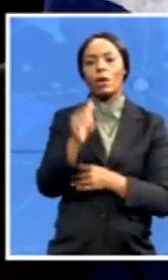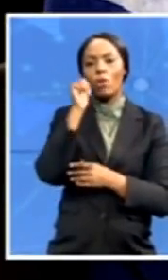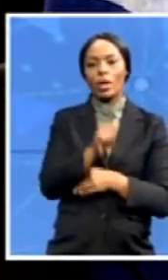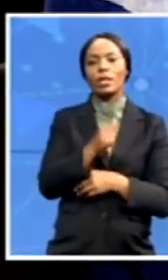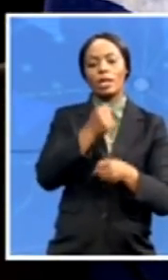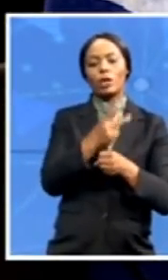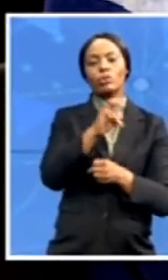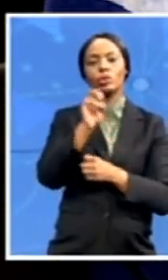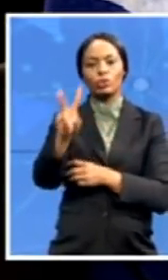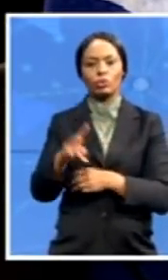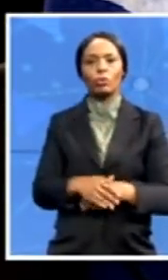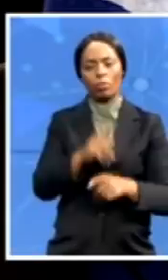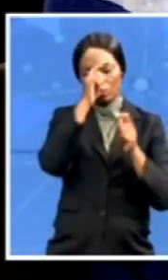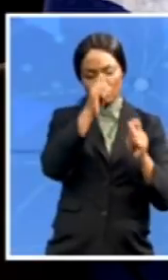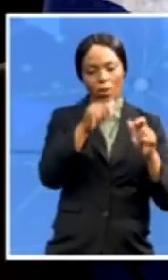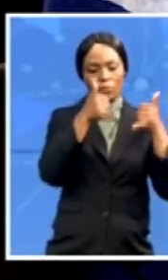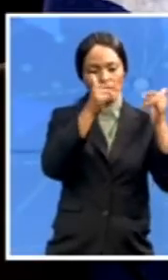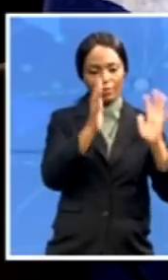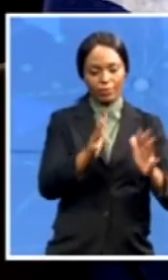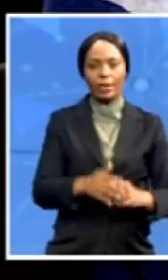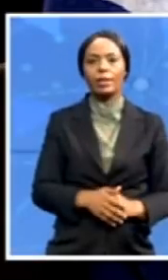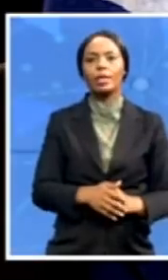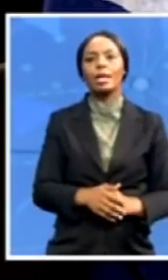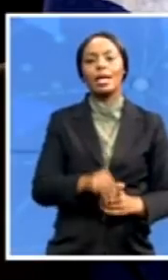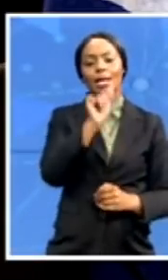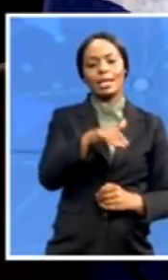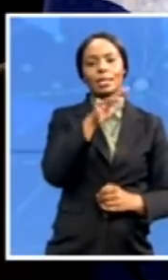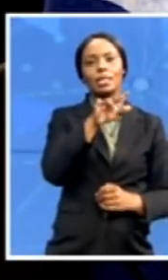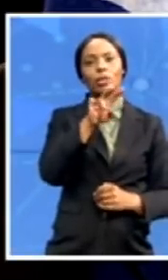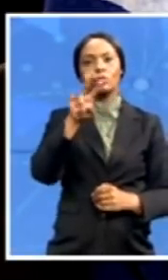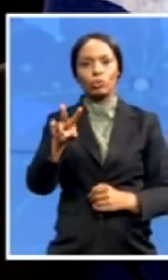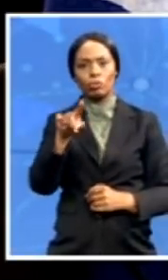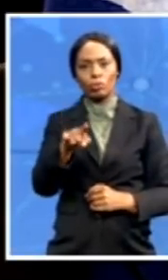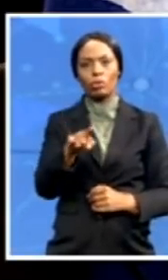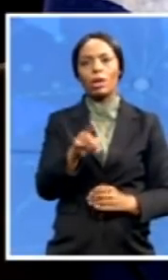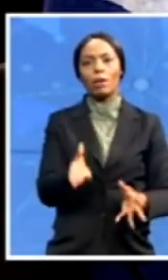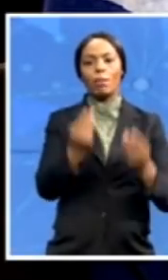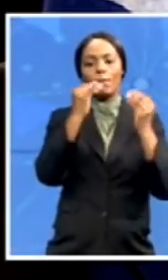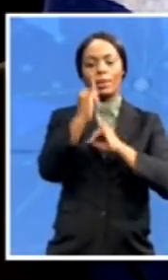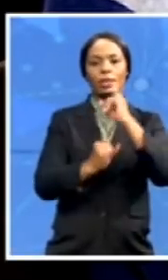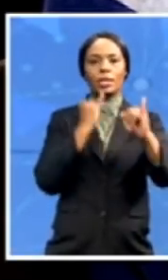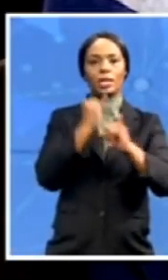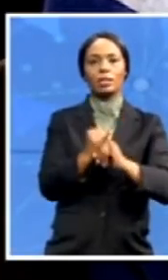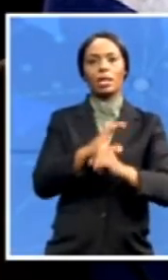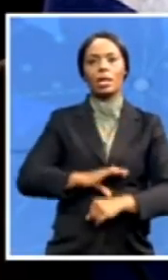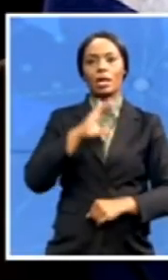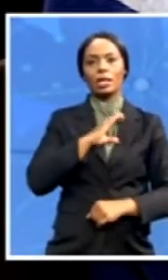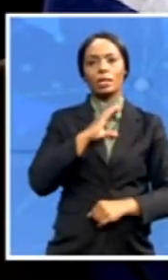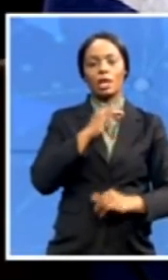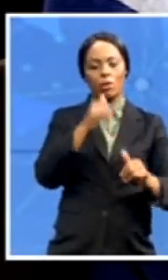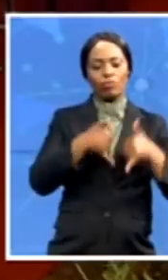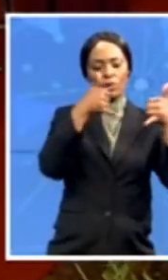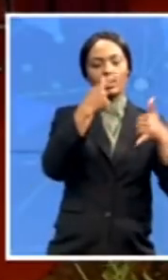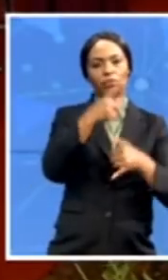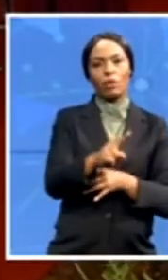he received the Prix de Courage International, the Prize for Political Courage, and was